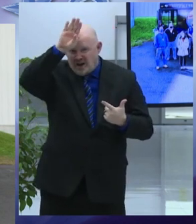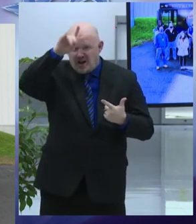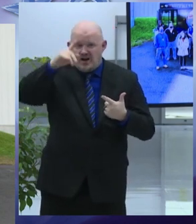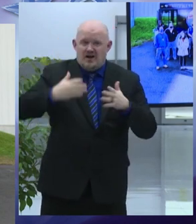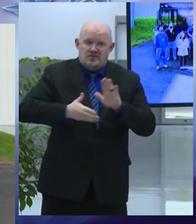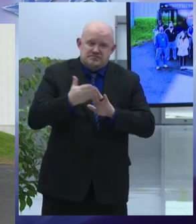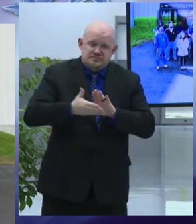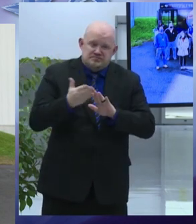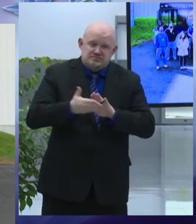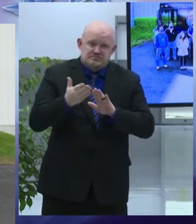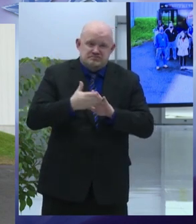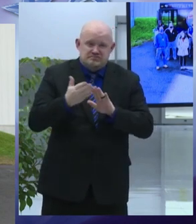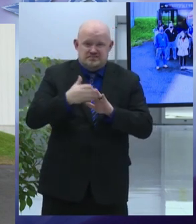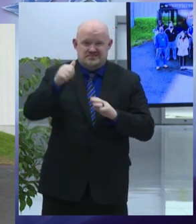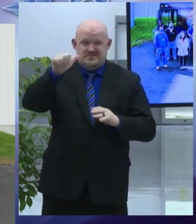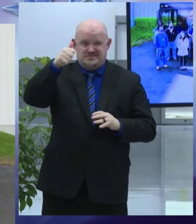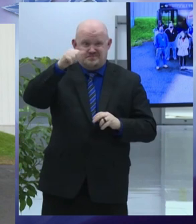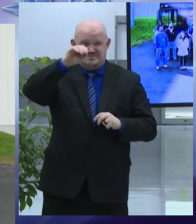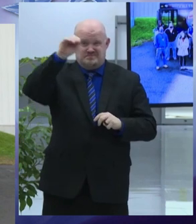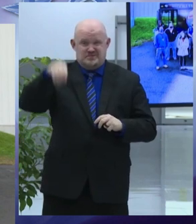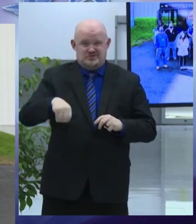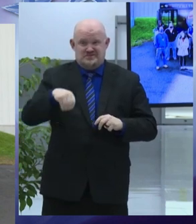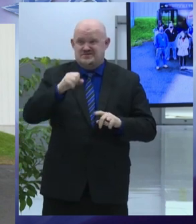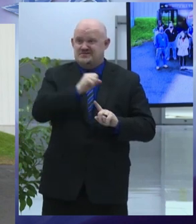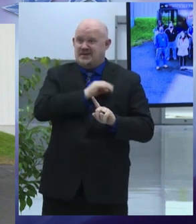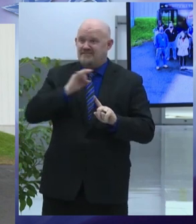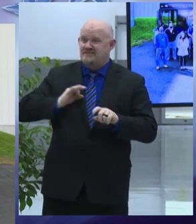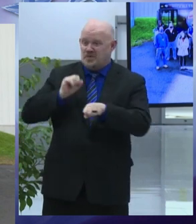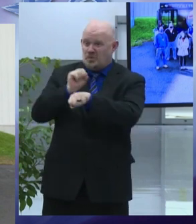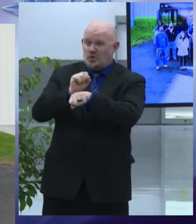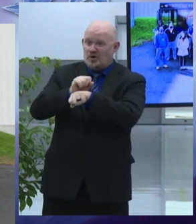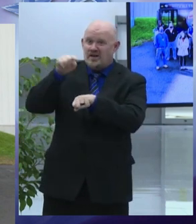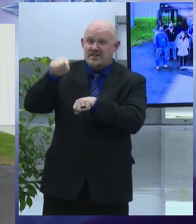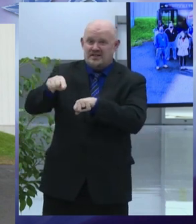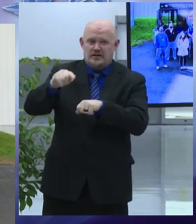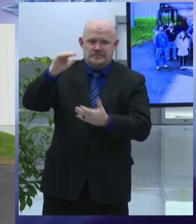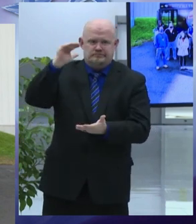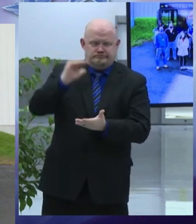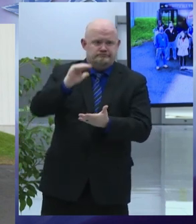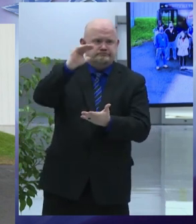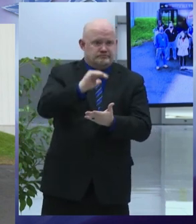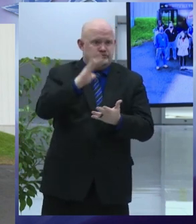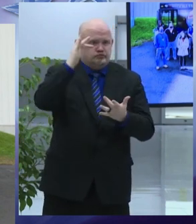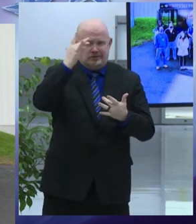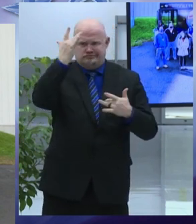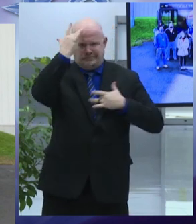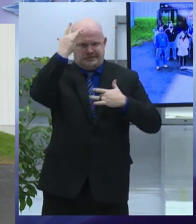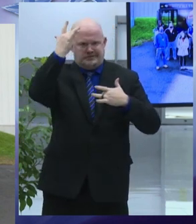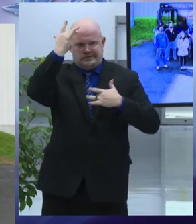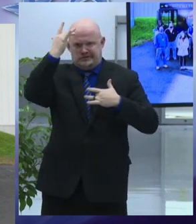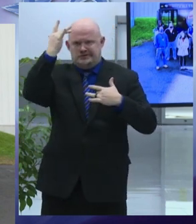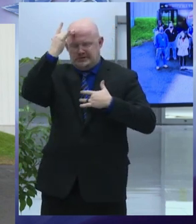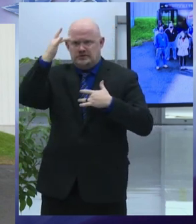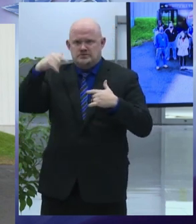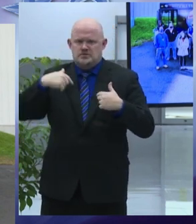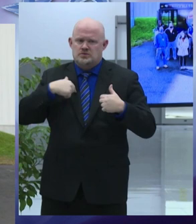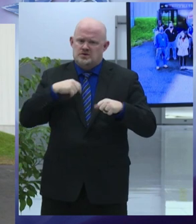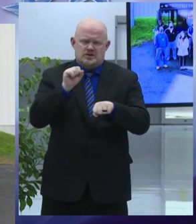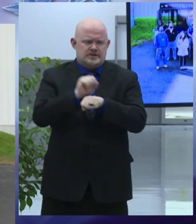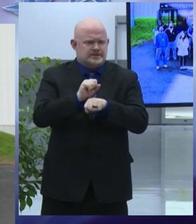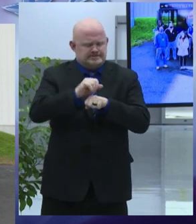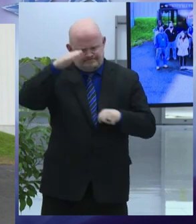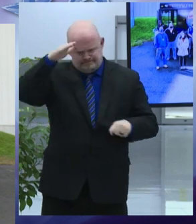of their staff right now our city workers inspire me by constantly adapting to the challenges of the pandemic to keep